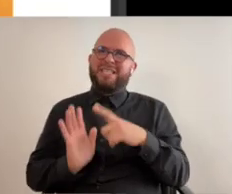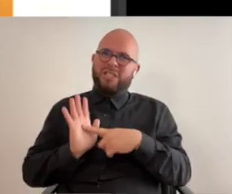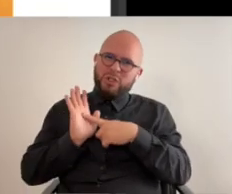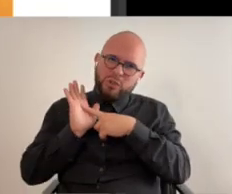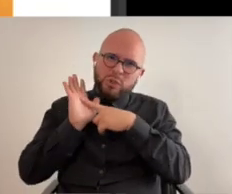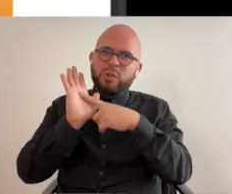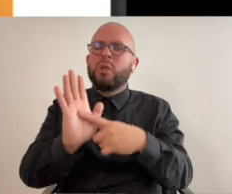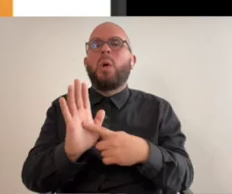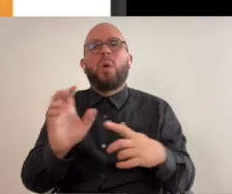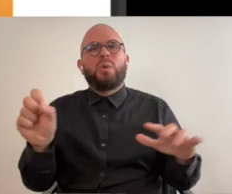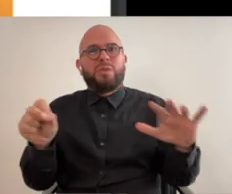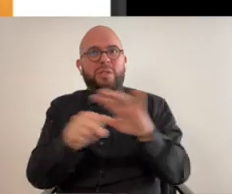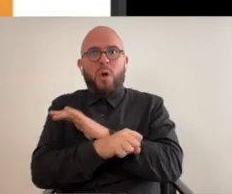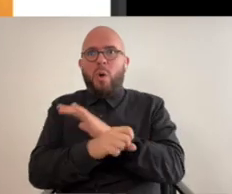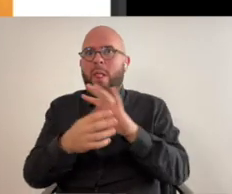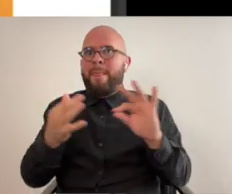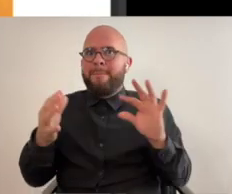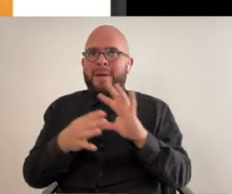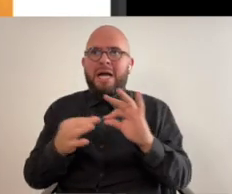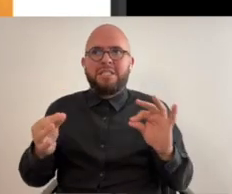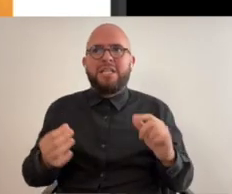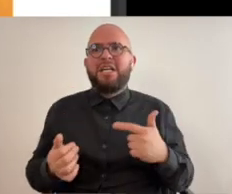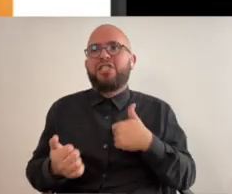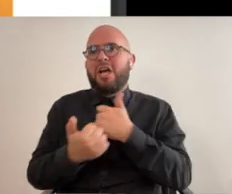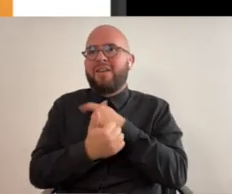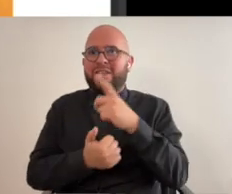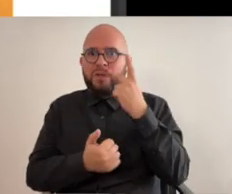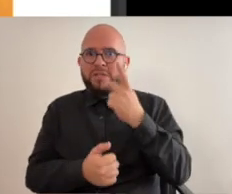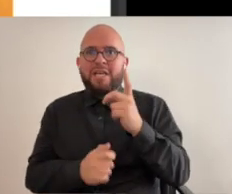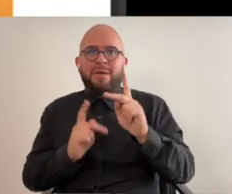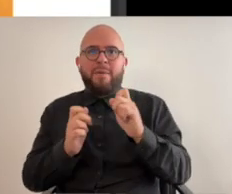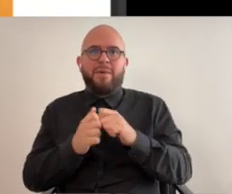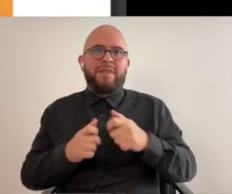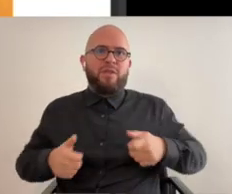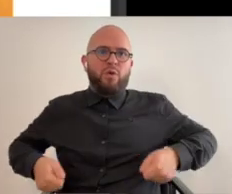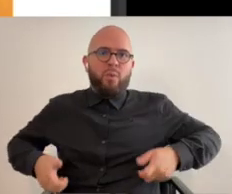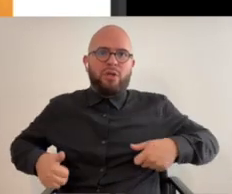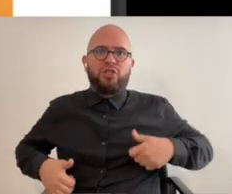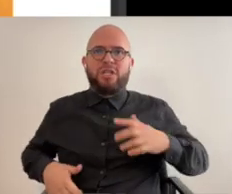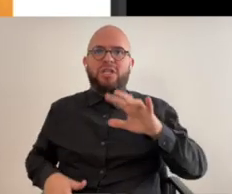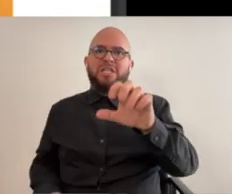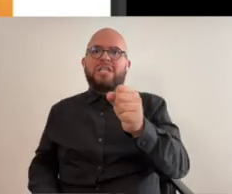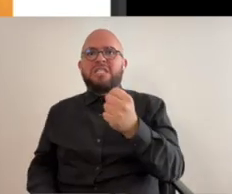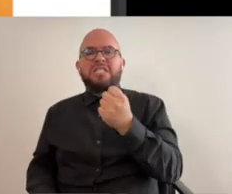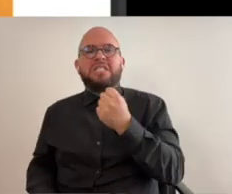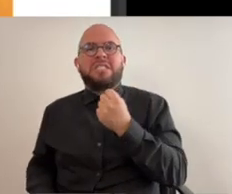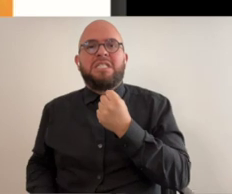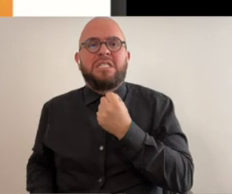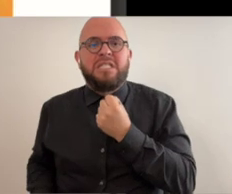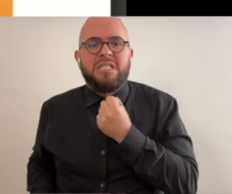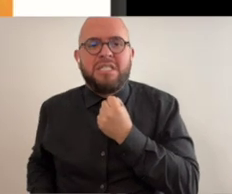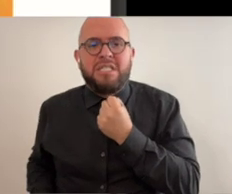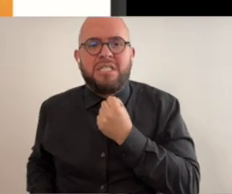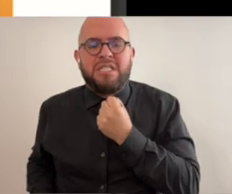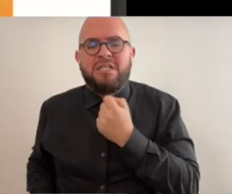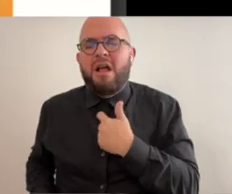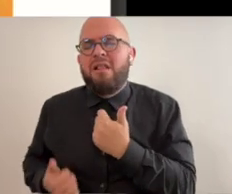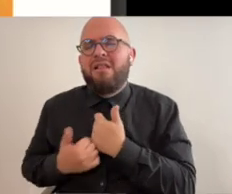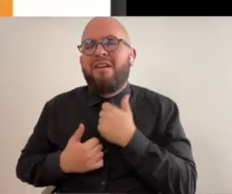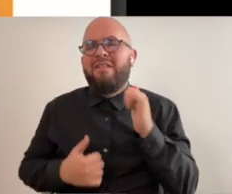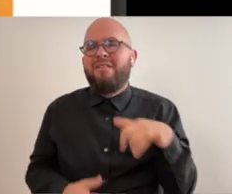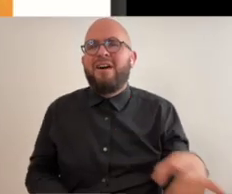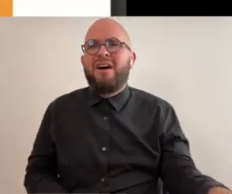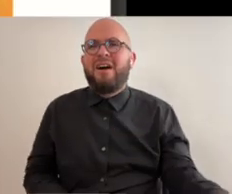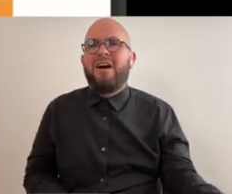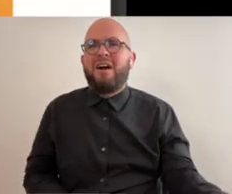and how that conveys the whole message i love that you see the person in the wheelchair pulling their partner